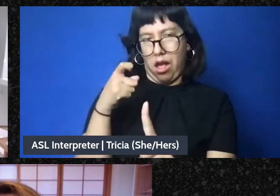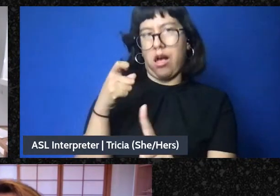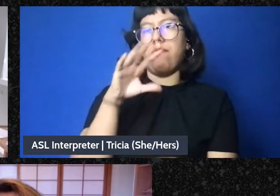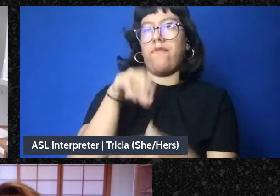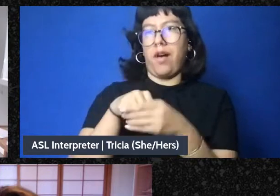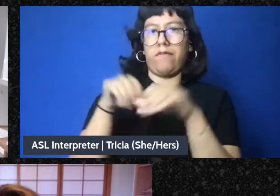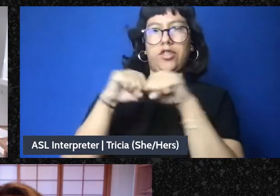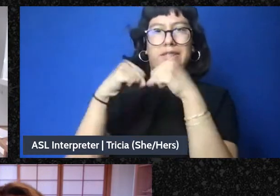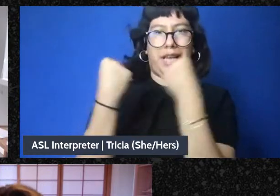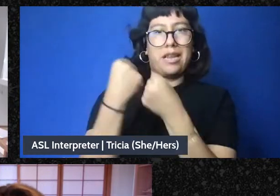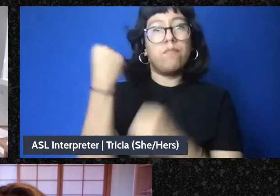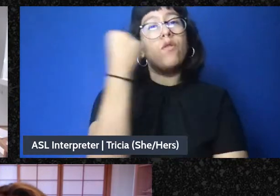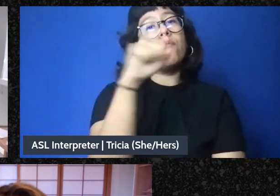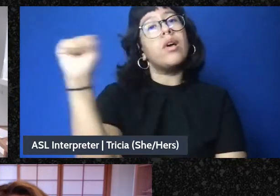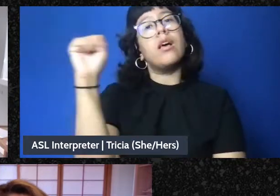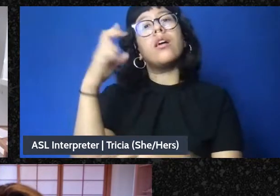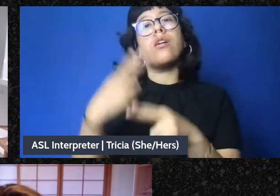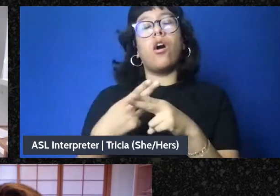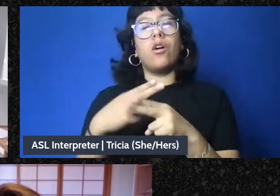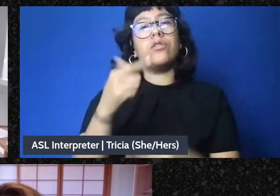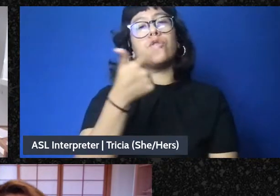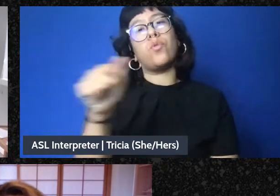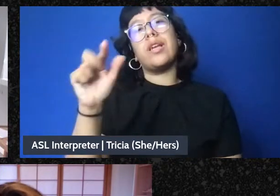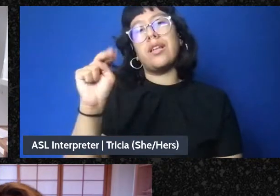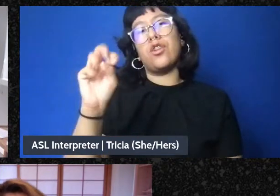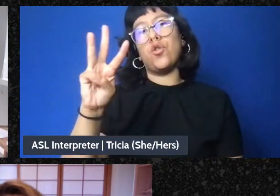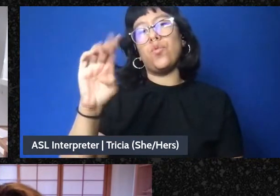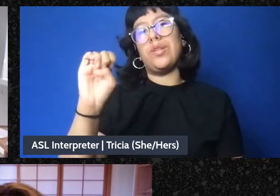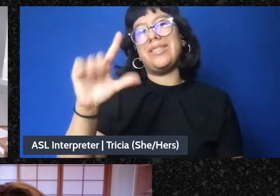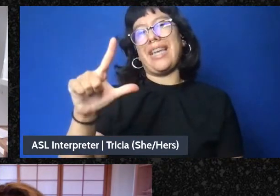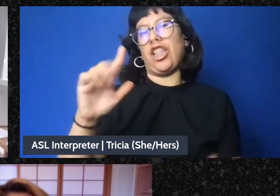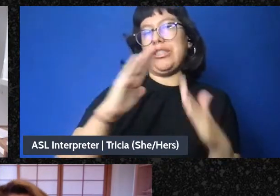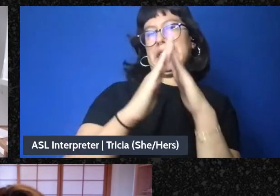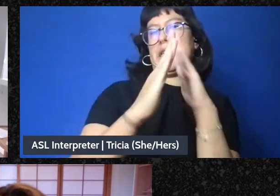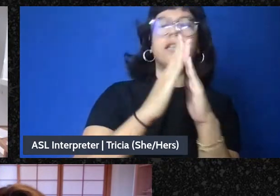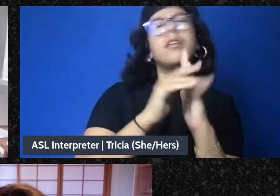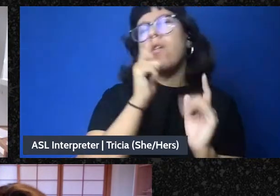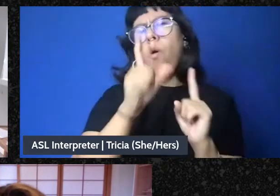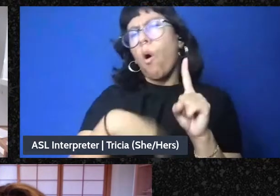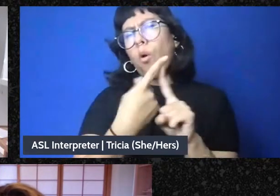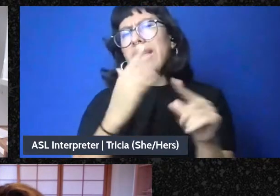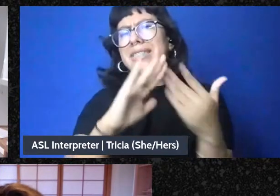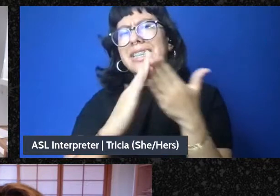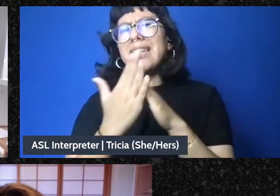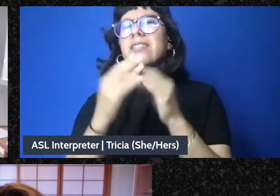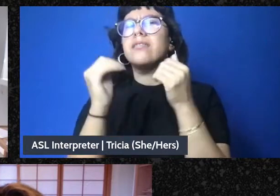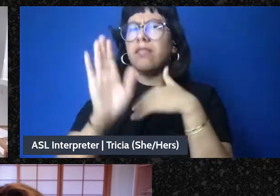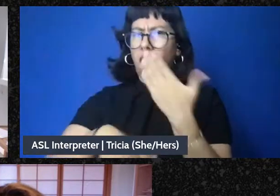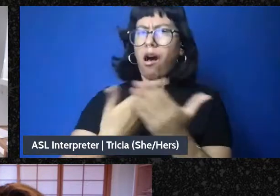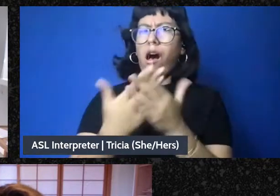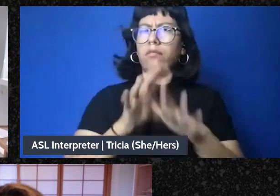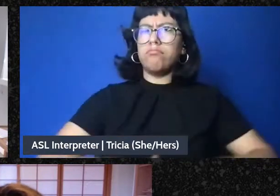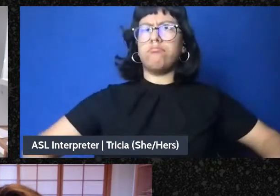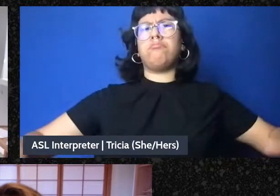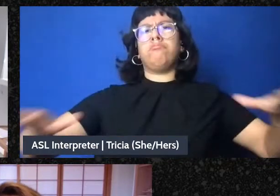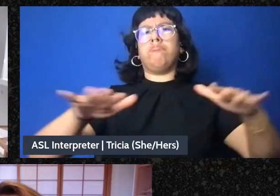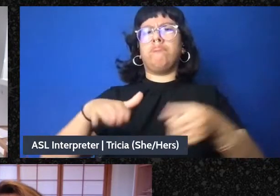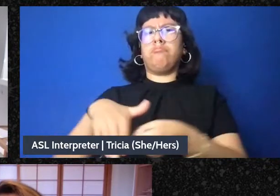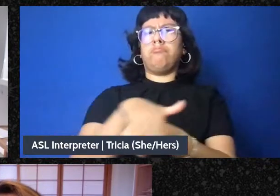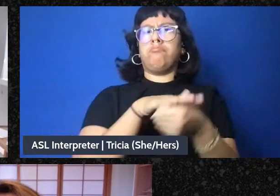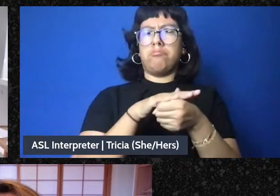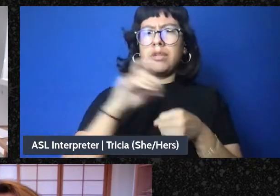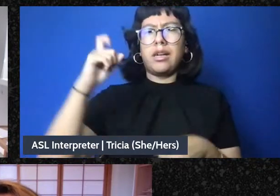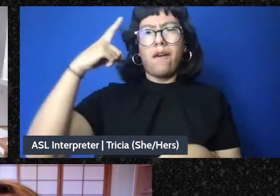It's being called Green New Deals for cities, but it's not just cities. It's all subnational levels of government, territories,